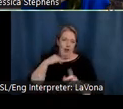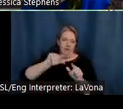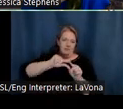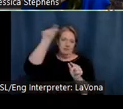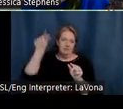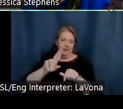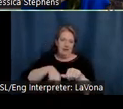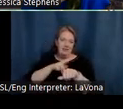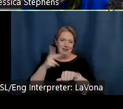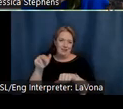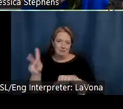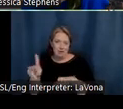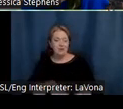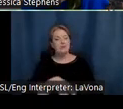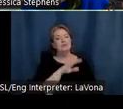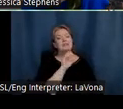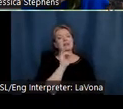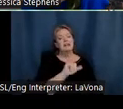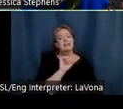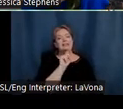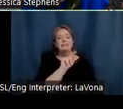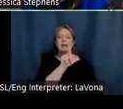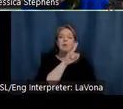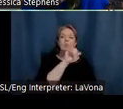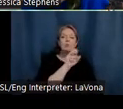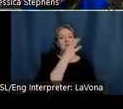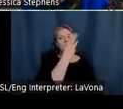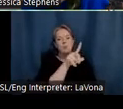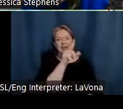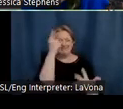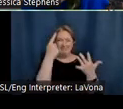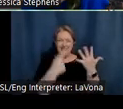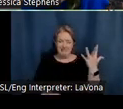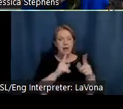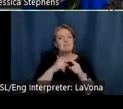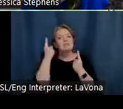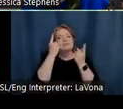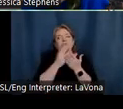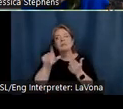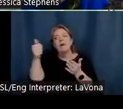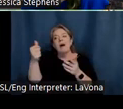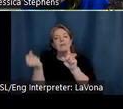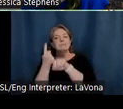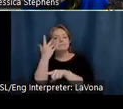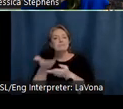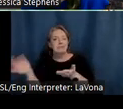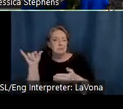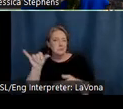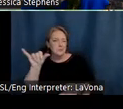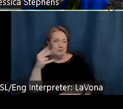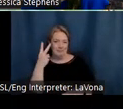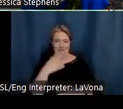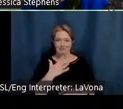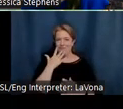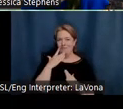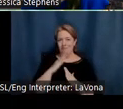Park, Union Station, or the St. Louis Wheel, but consider some of the off-the-beat attractions as well. Two at the top of my list